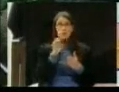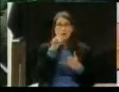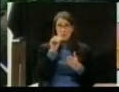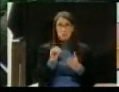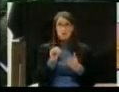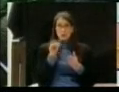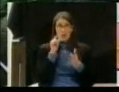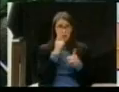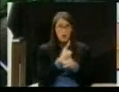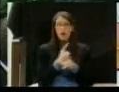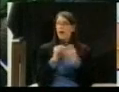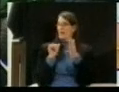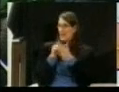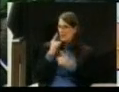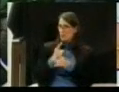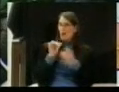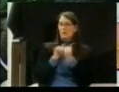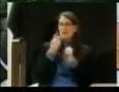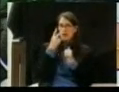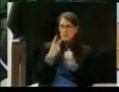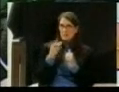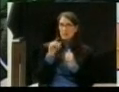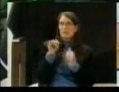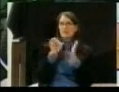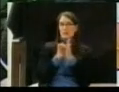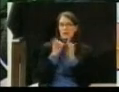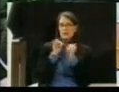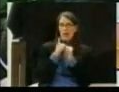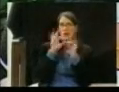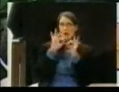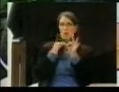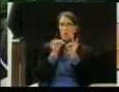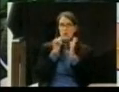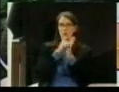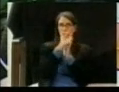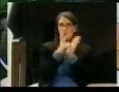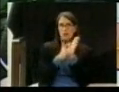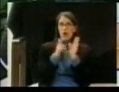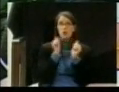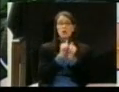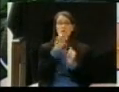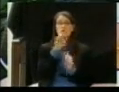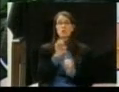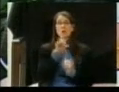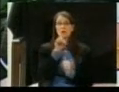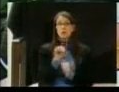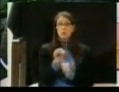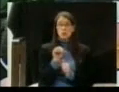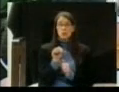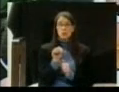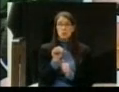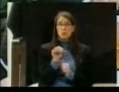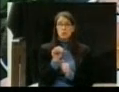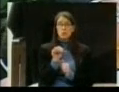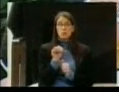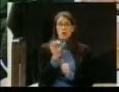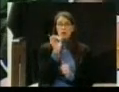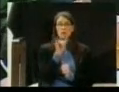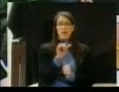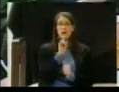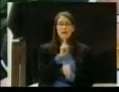You know, basically, with a redo, that is a cure for whatever action occurred at a previous meeting